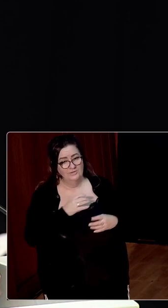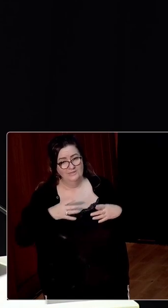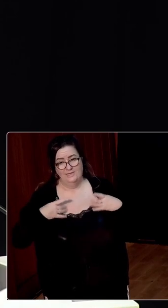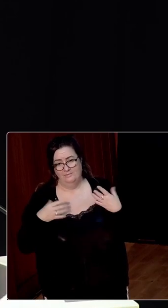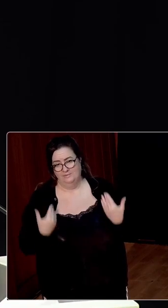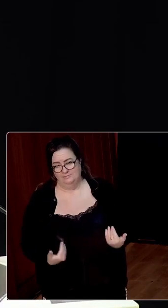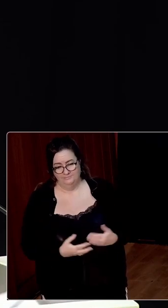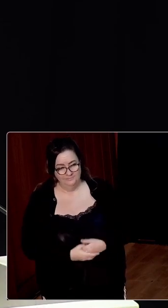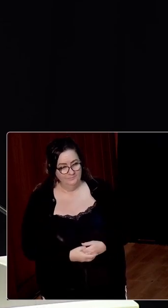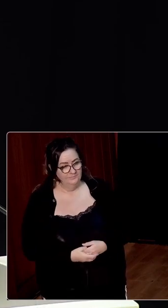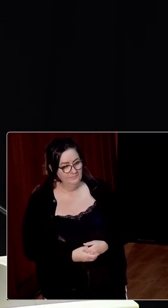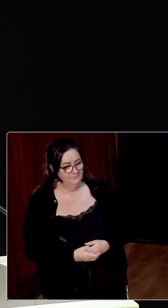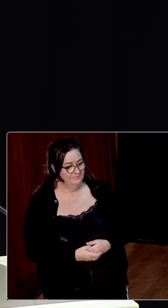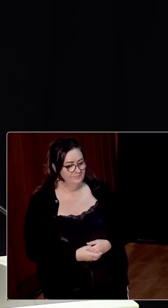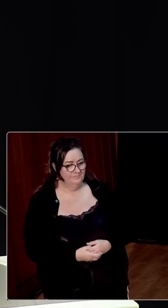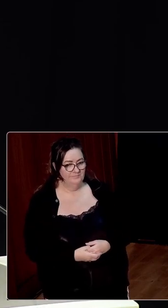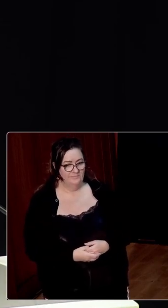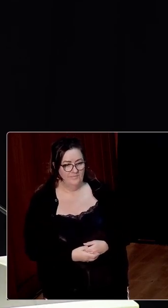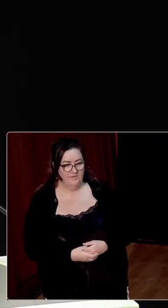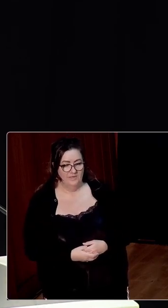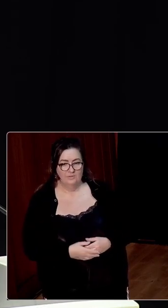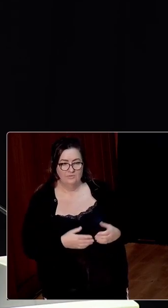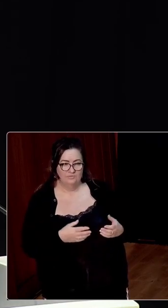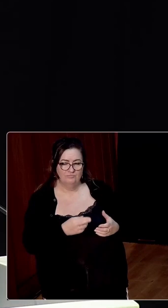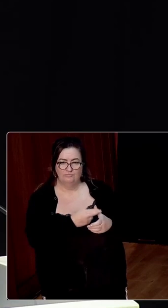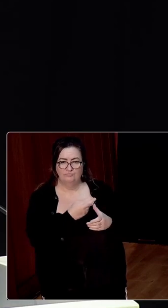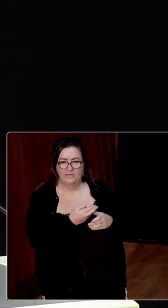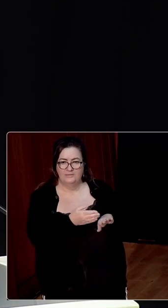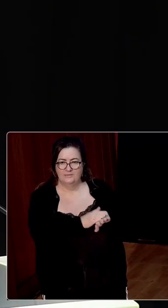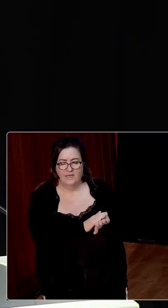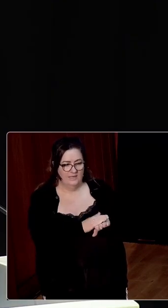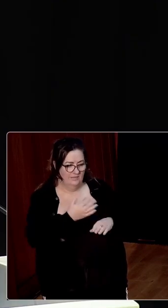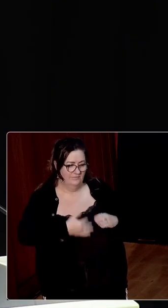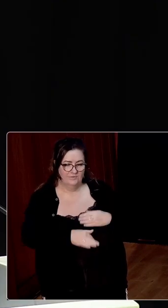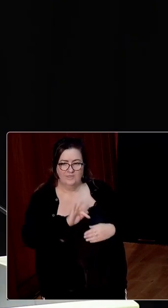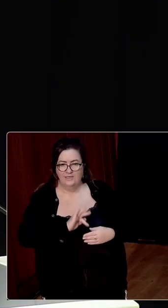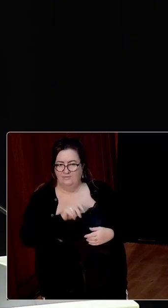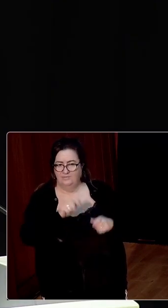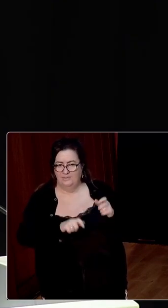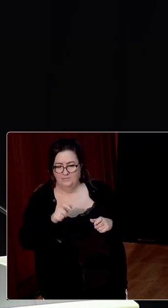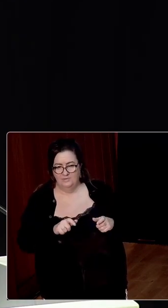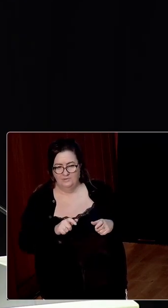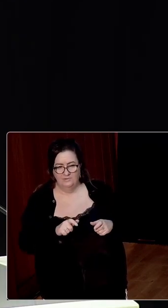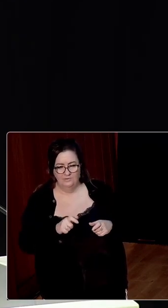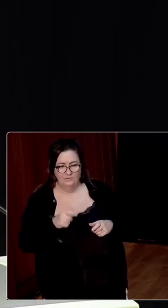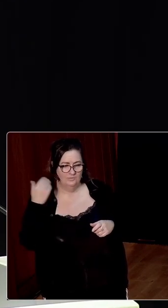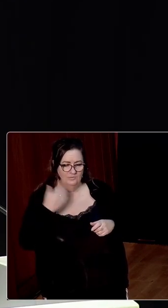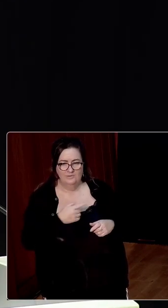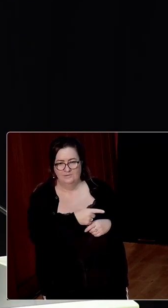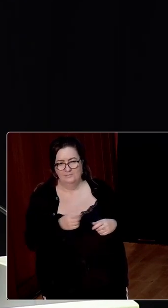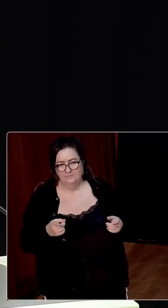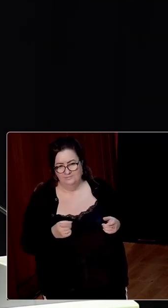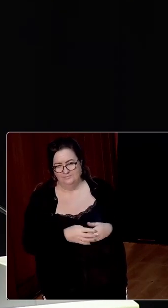happy. He was quite resigned to die and gladly forgave those who had so foully done him to